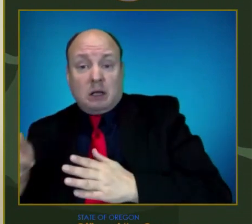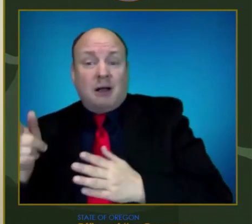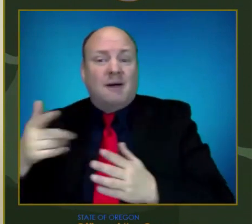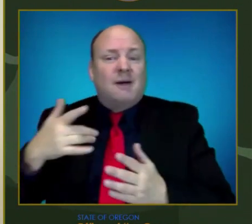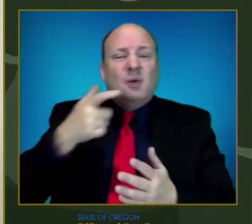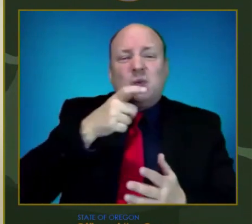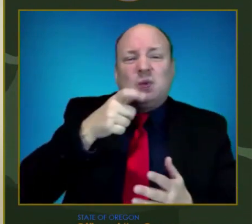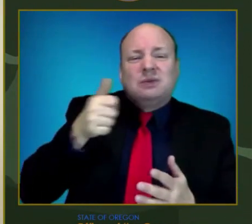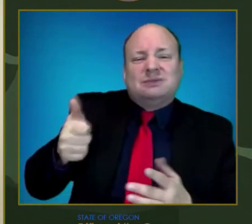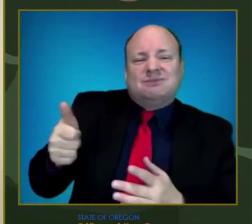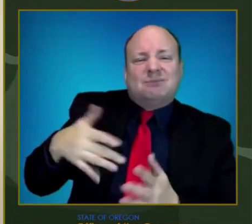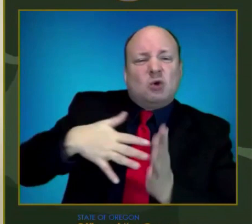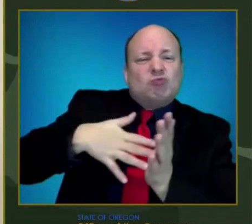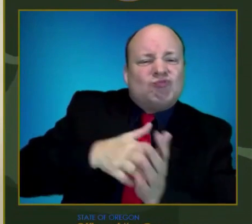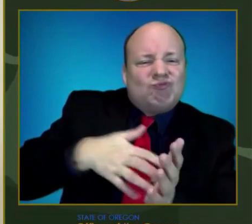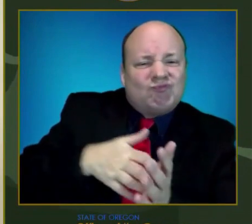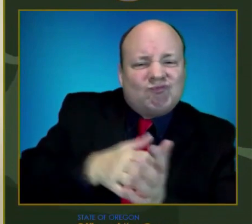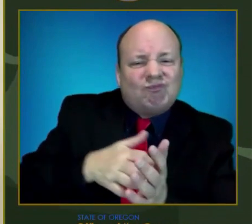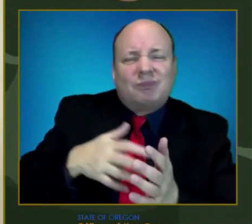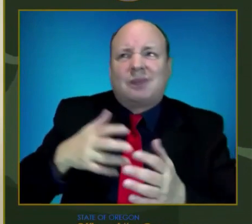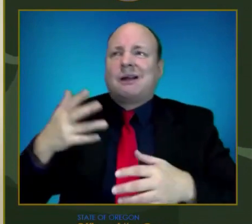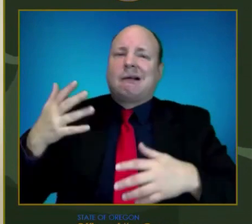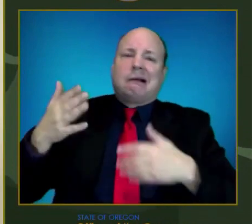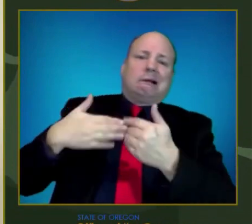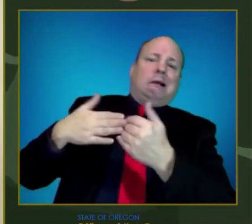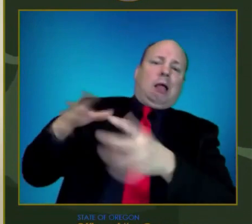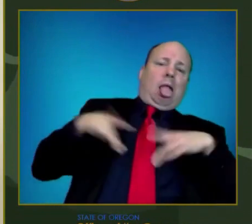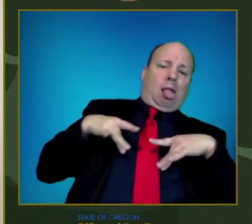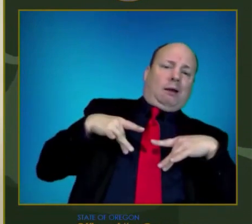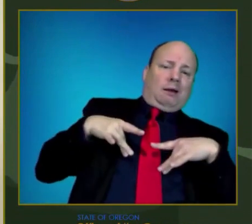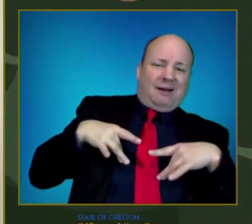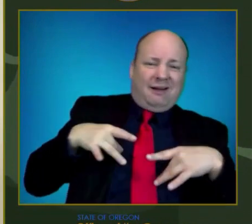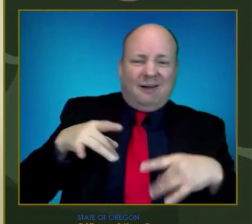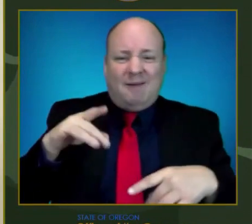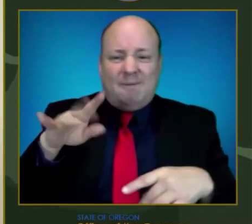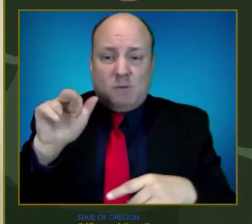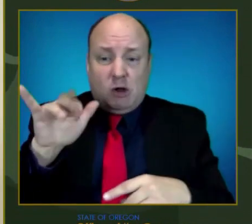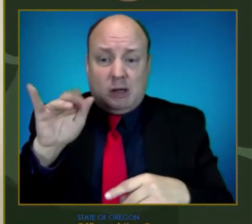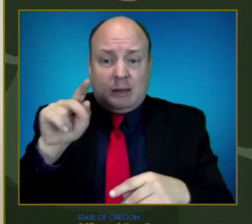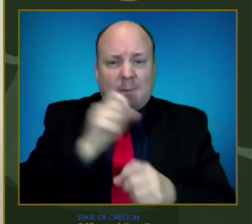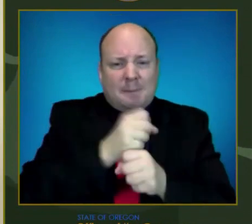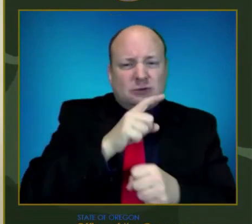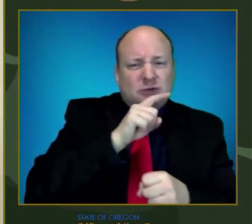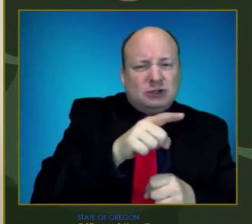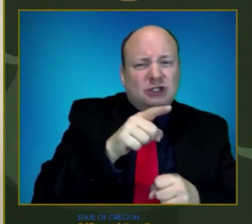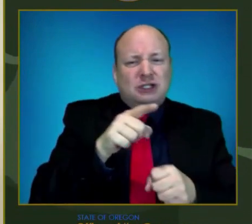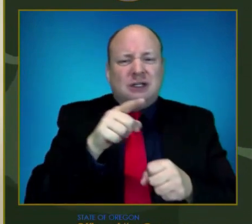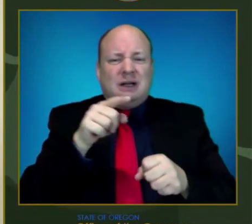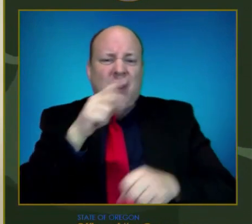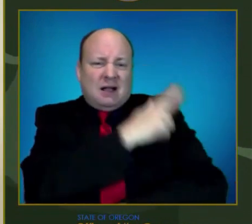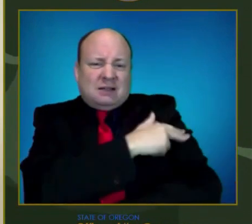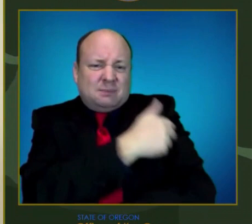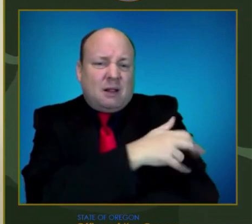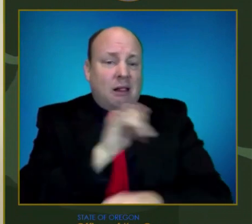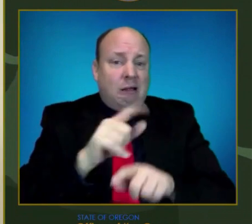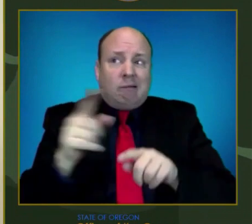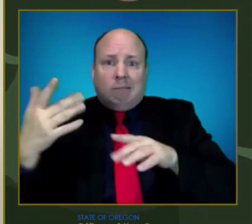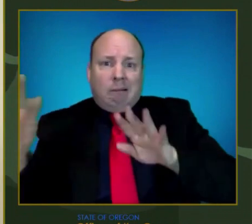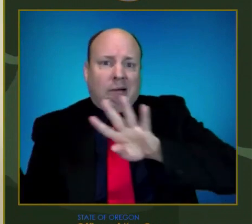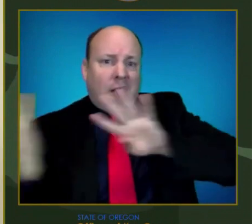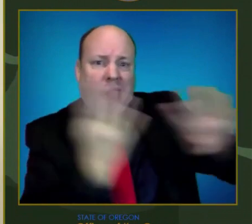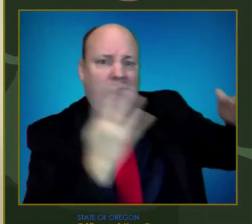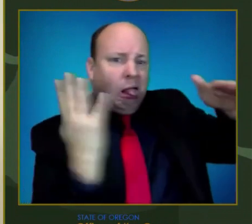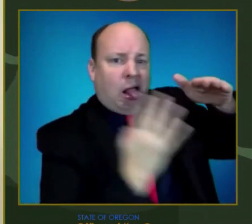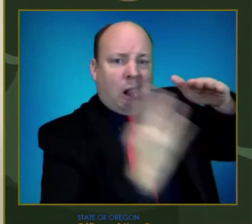support our hospital systems for another surge. A big part of that plan will depend on each and every one of you.